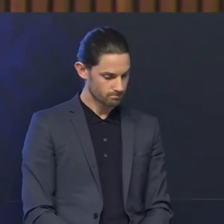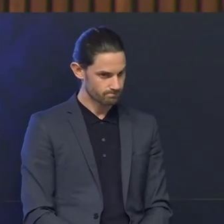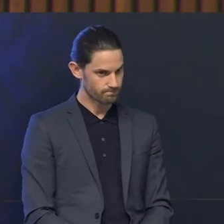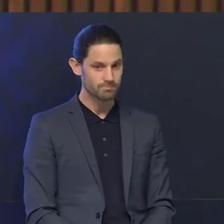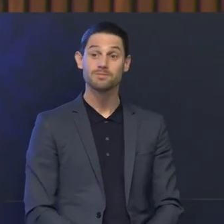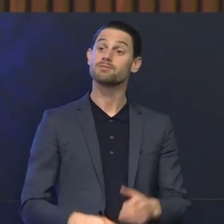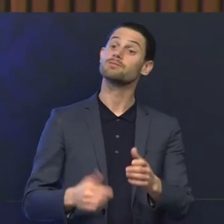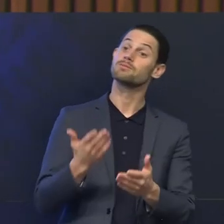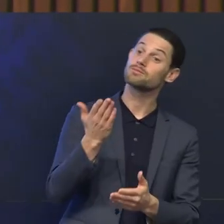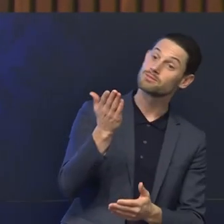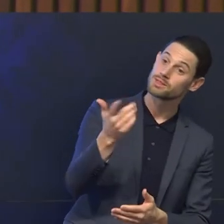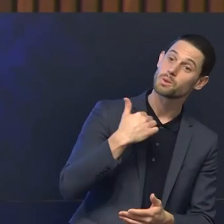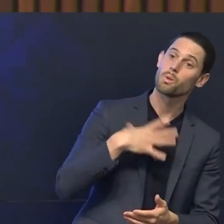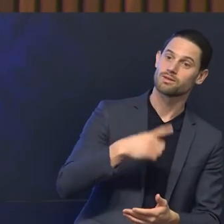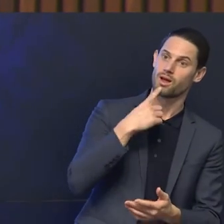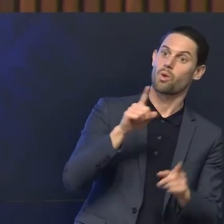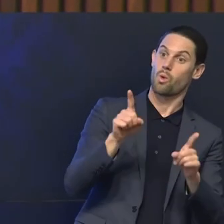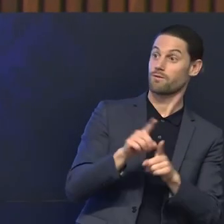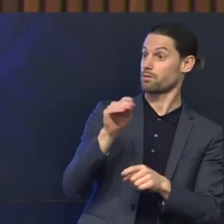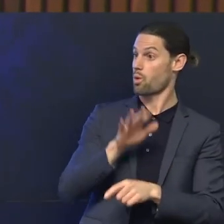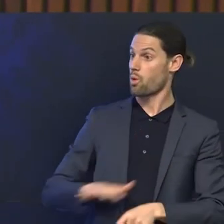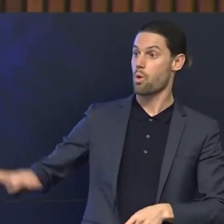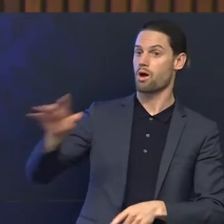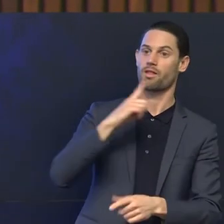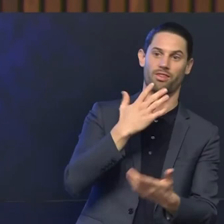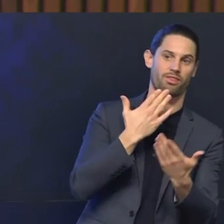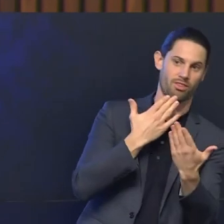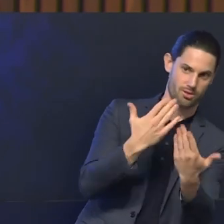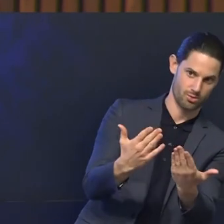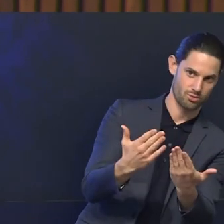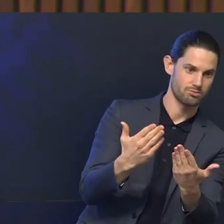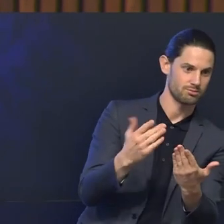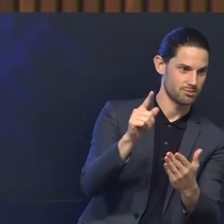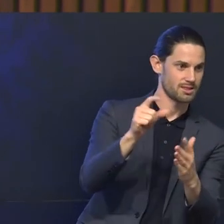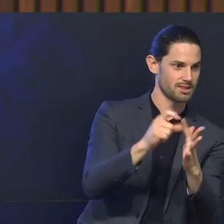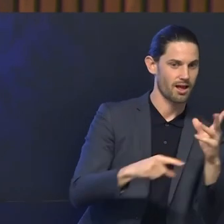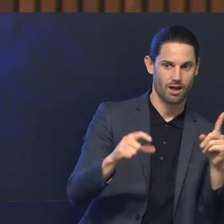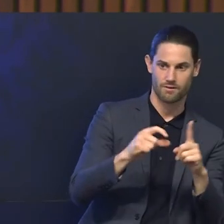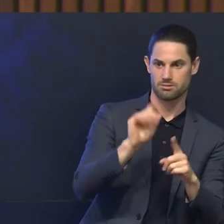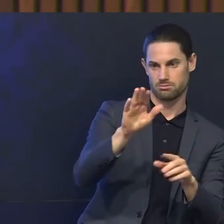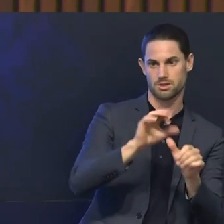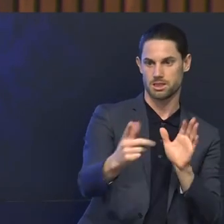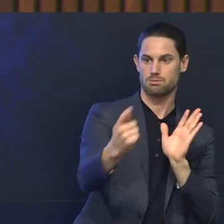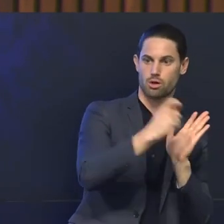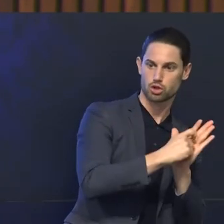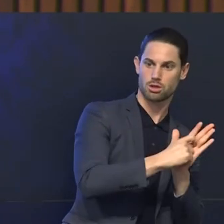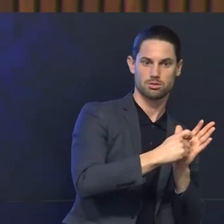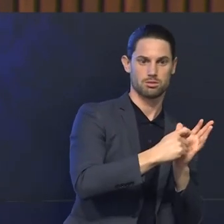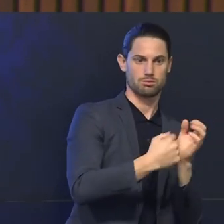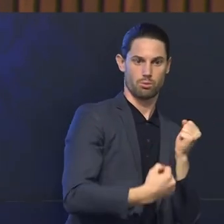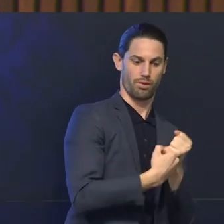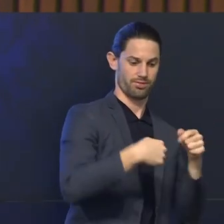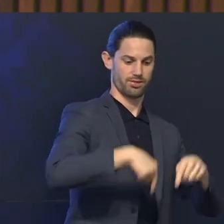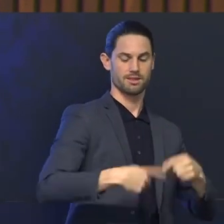David, can I extend my thanks on behalf of everyone at the conference for your sponsorship of the event? And